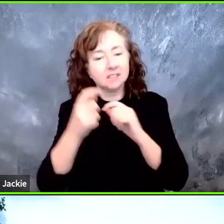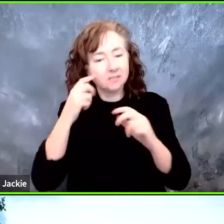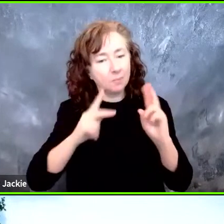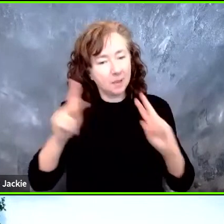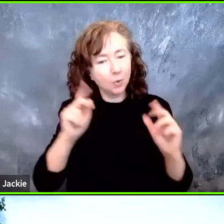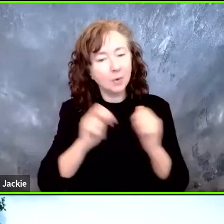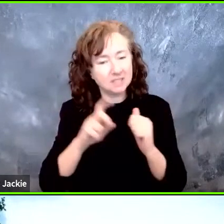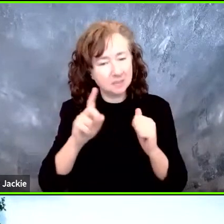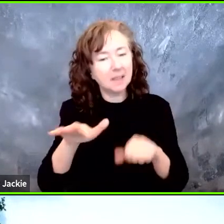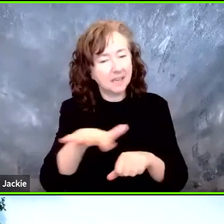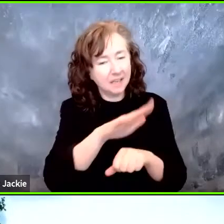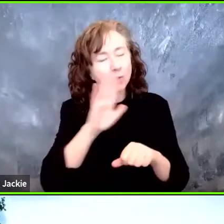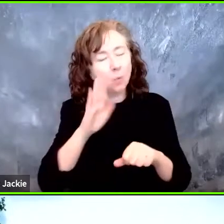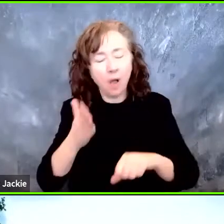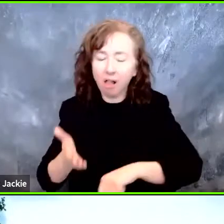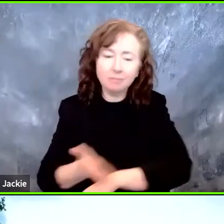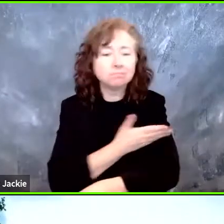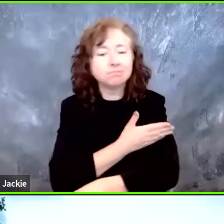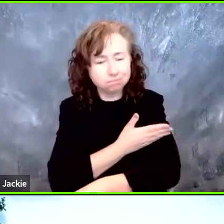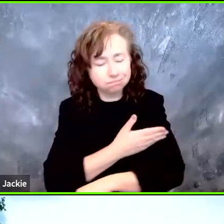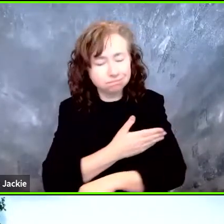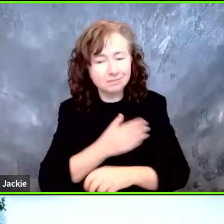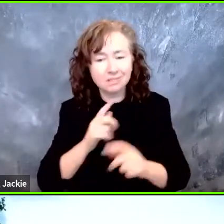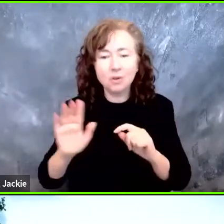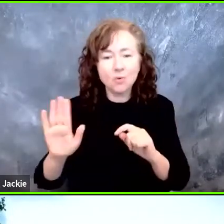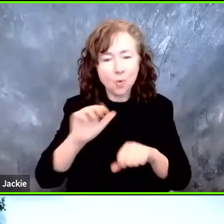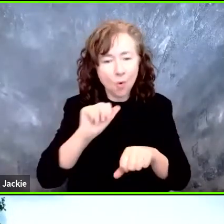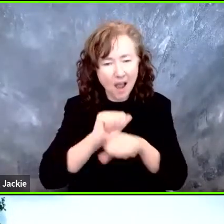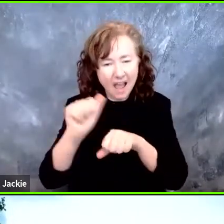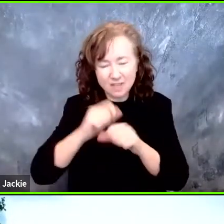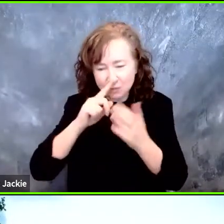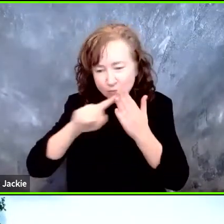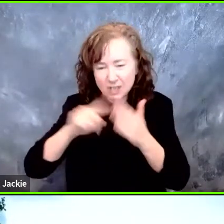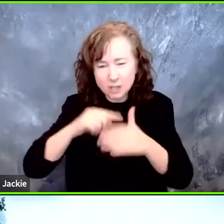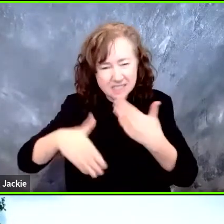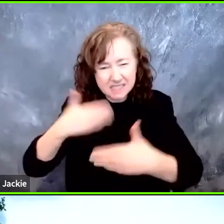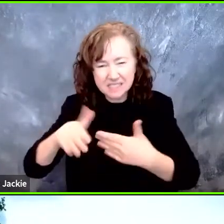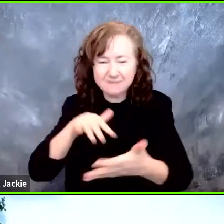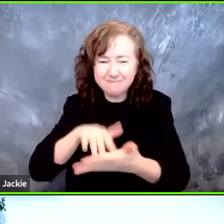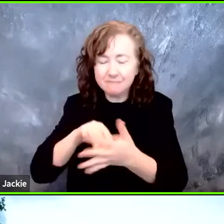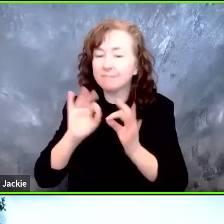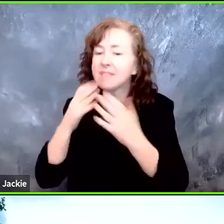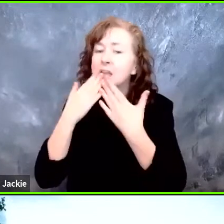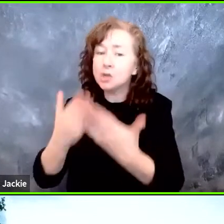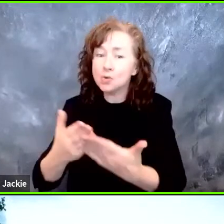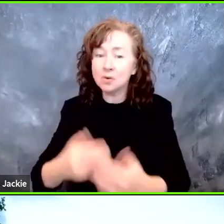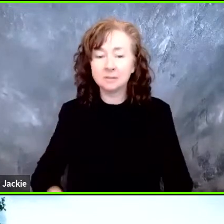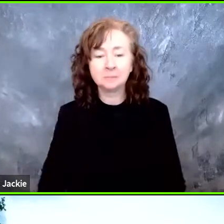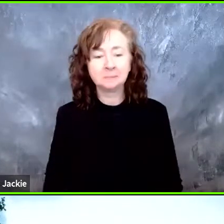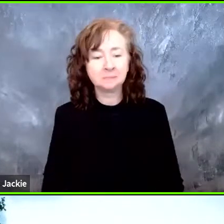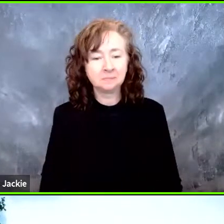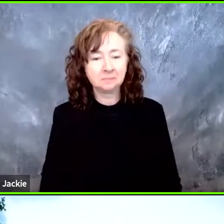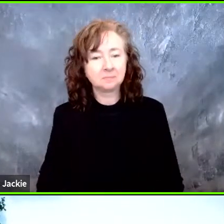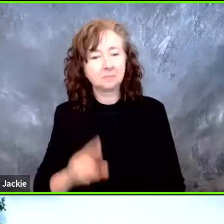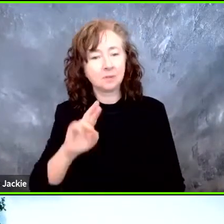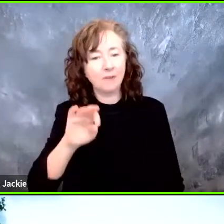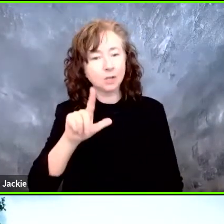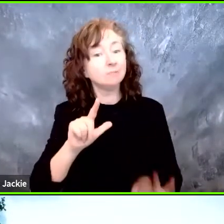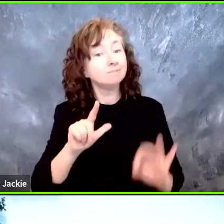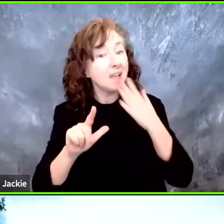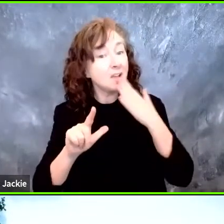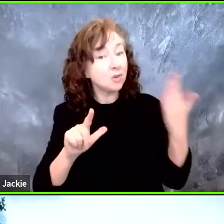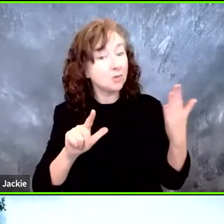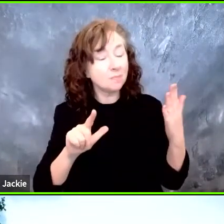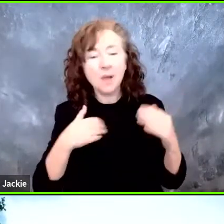appreciate your efforts sincerely. And that's it. Thank you. Thank you. We might have time for one more. Donna